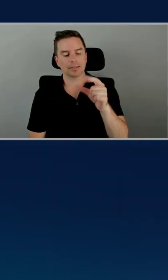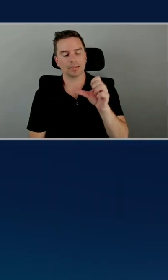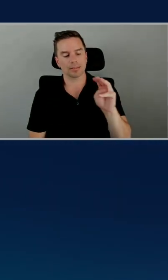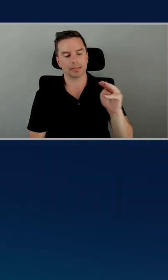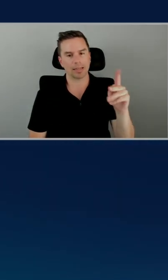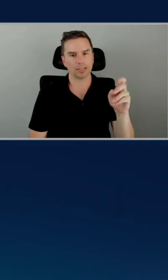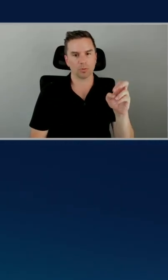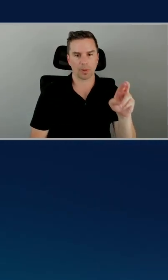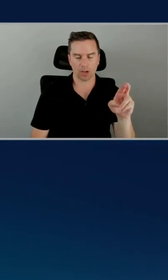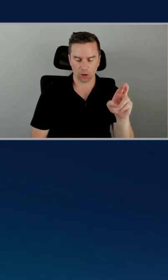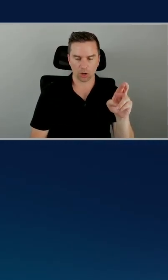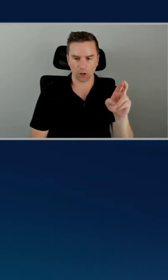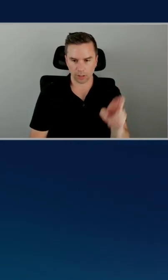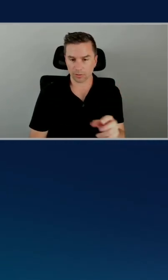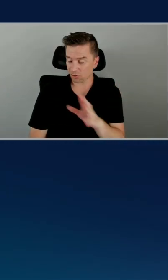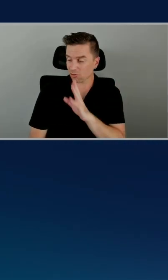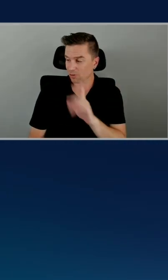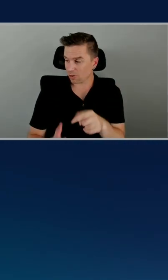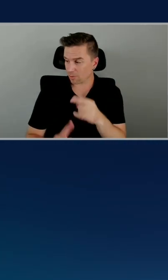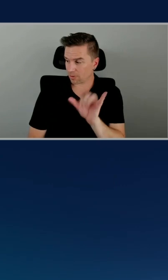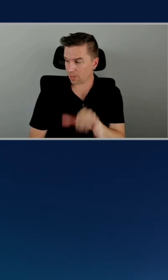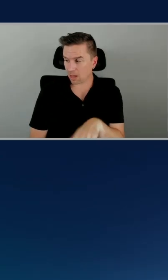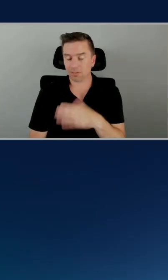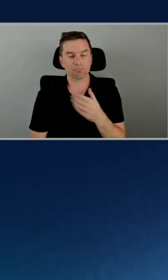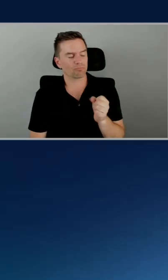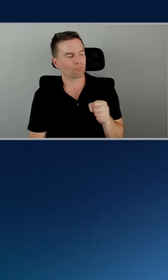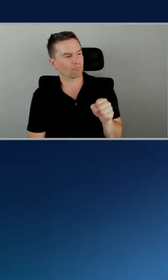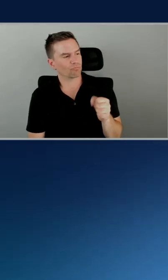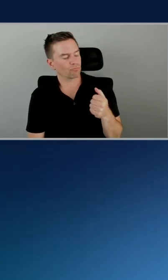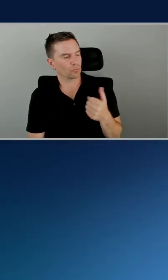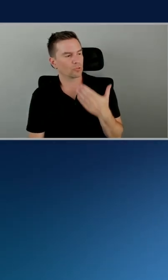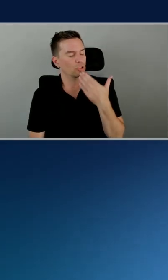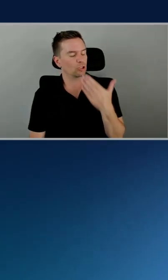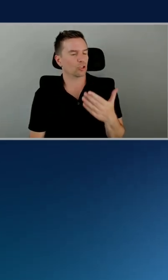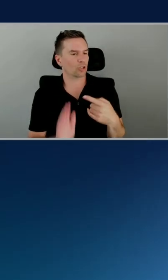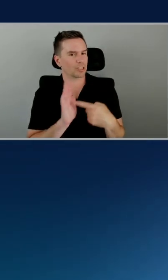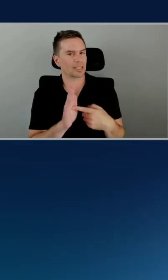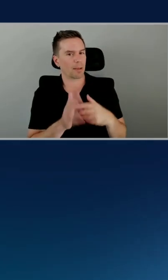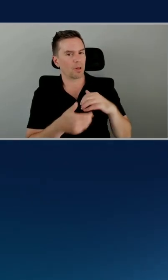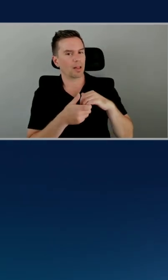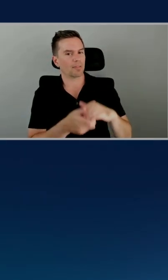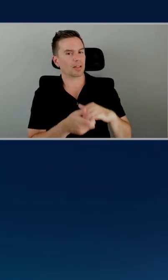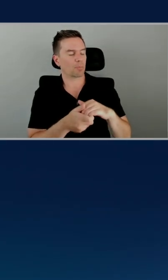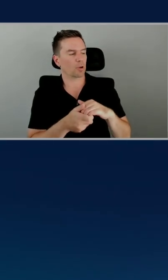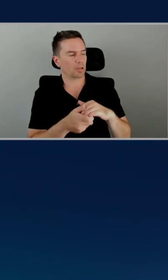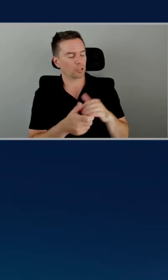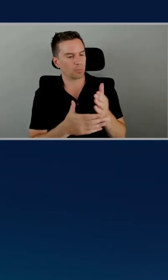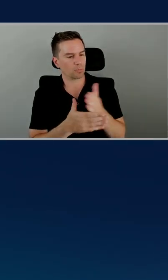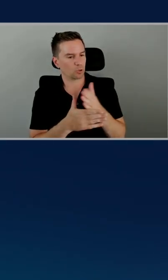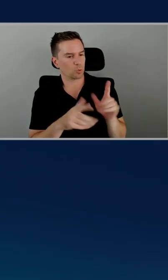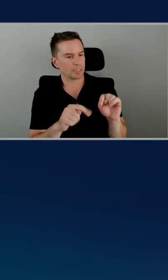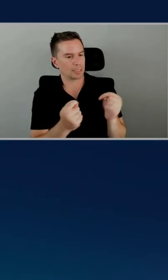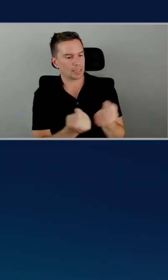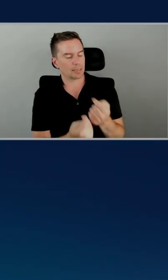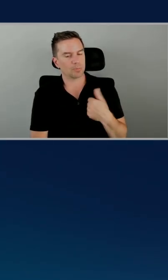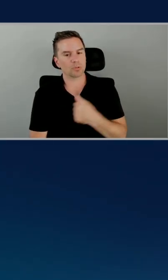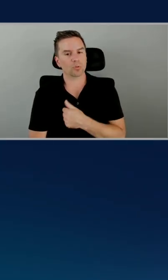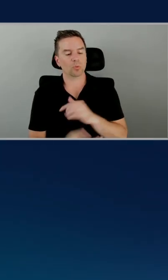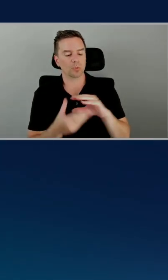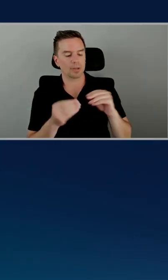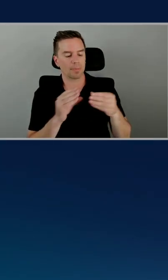It's a good example of how collaboration between ourselves and Ada West and Hiddhartha's team is that I mentioned the scaling latency.